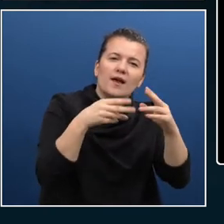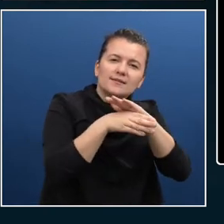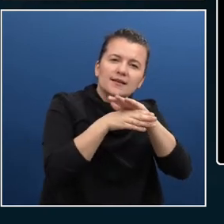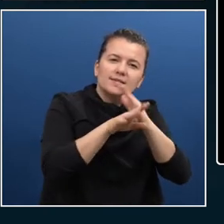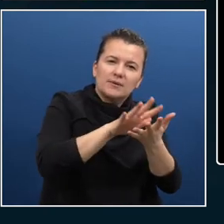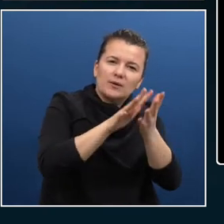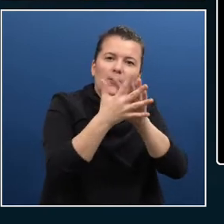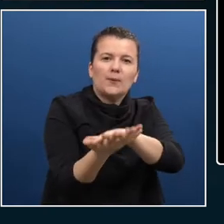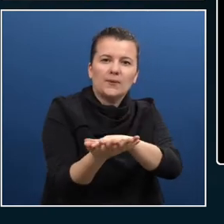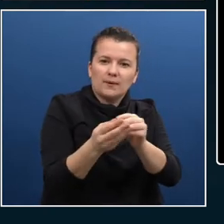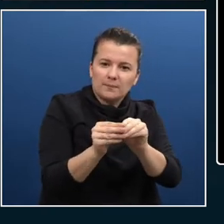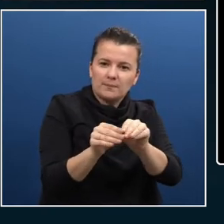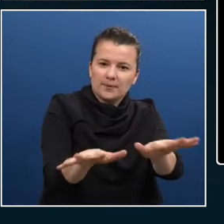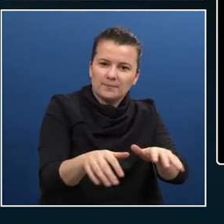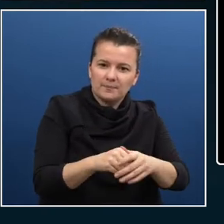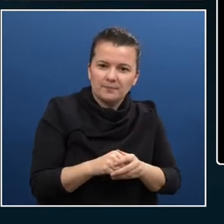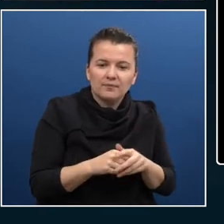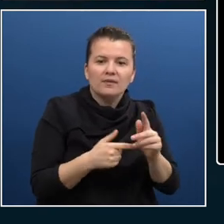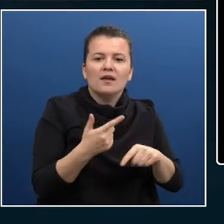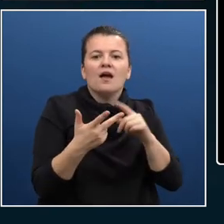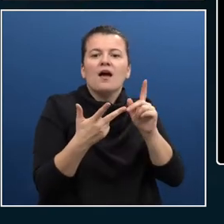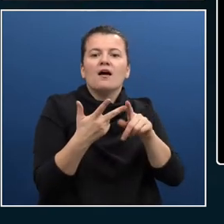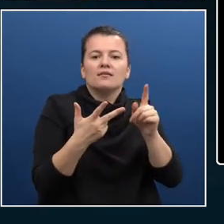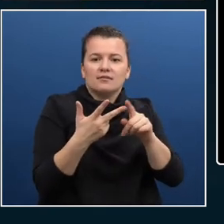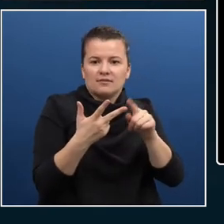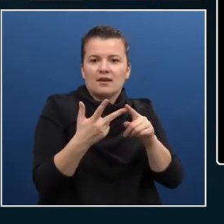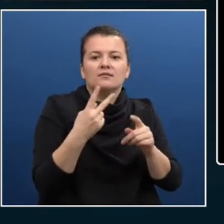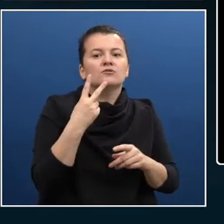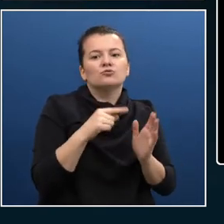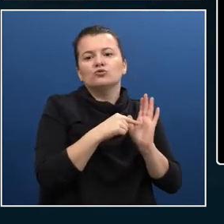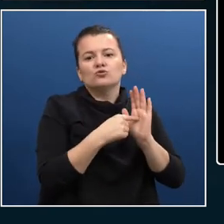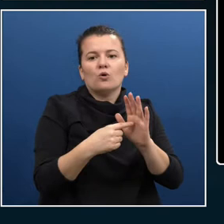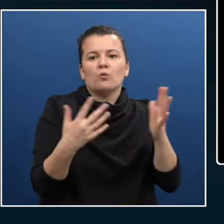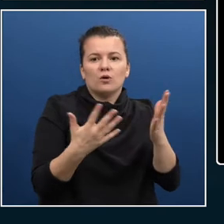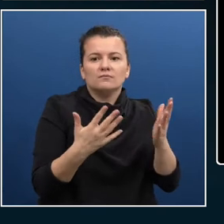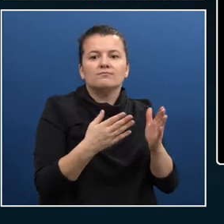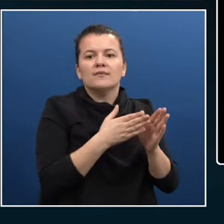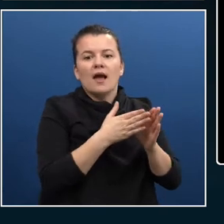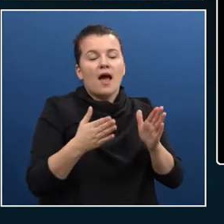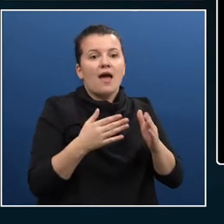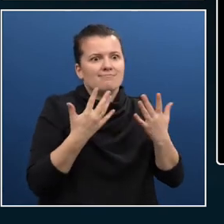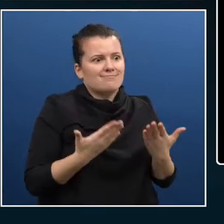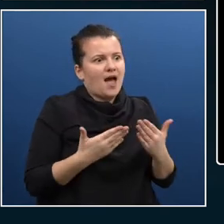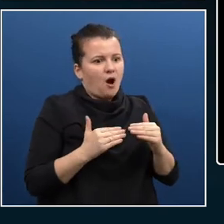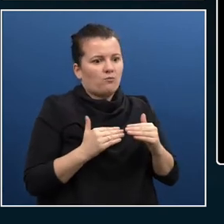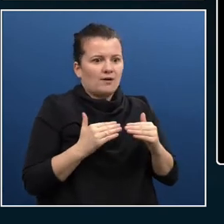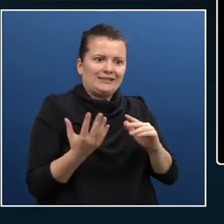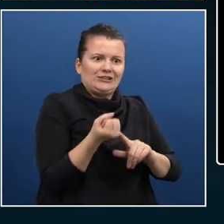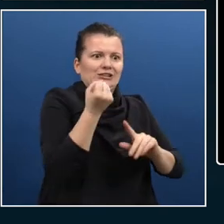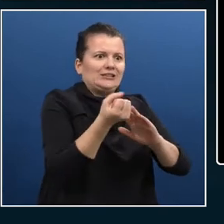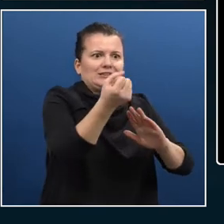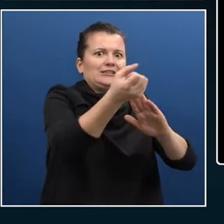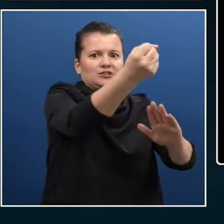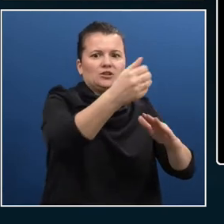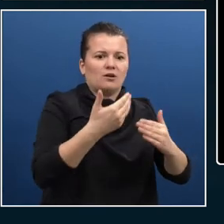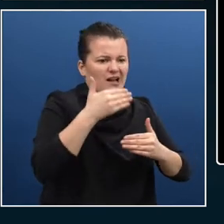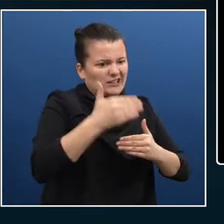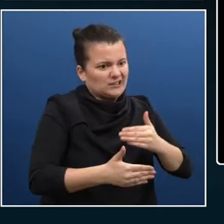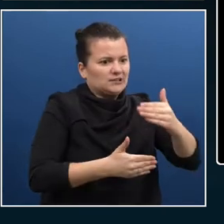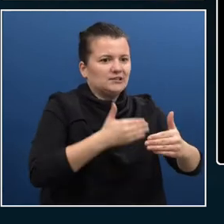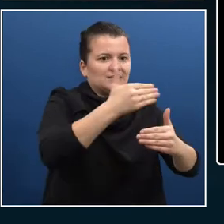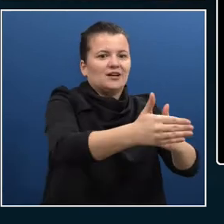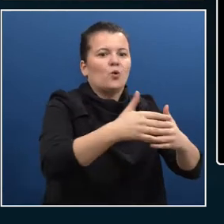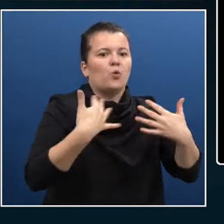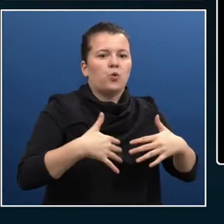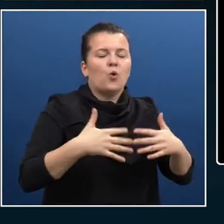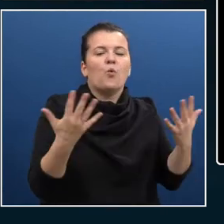and a carrot. I'm going to set achievable interim milestones. And then tools. And finally, measure,